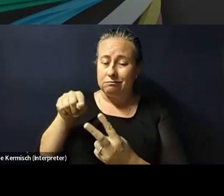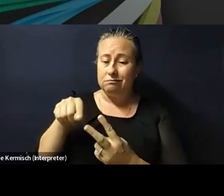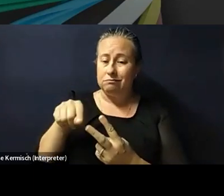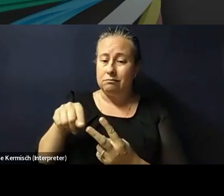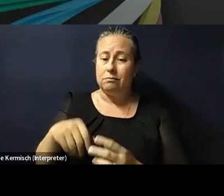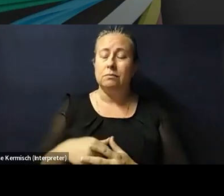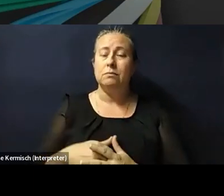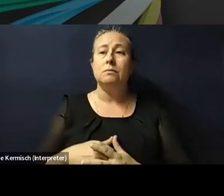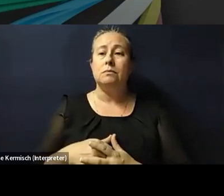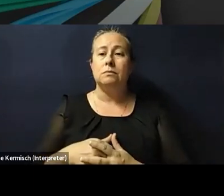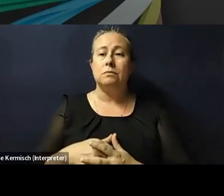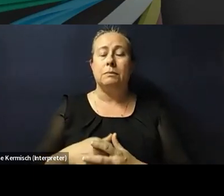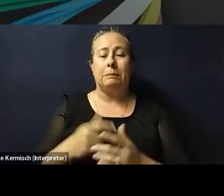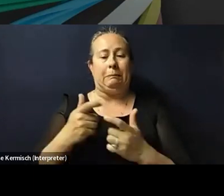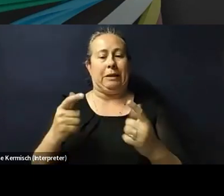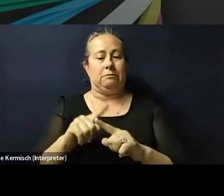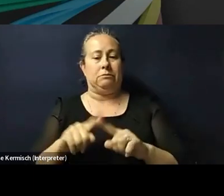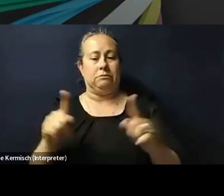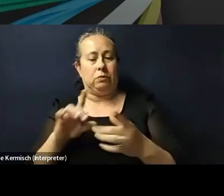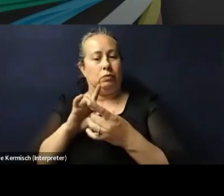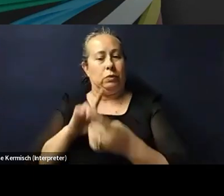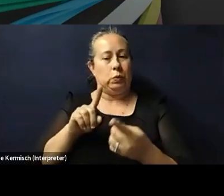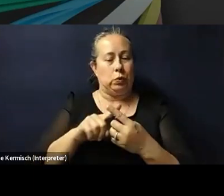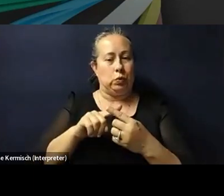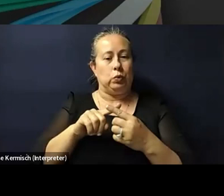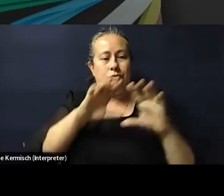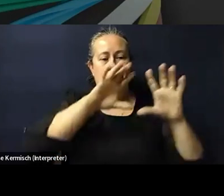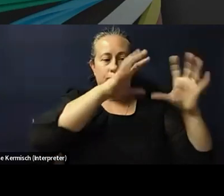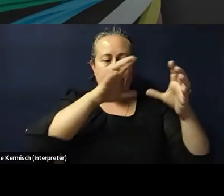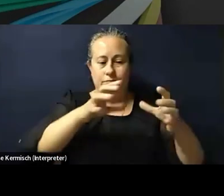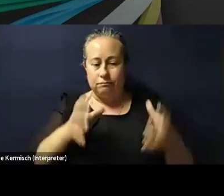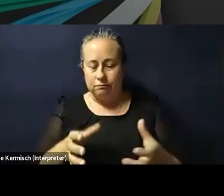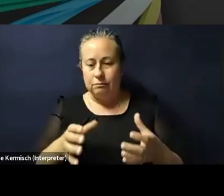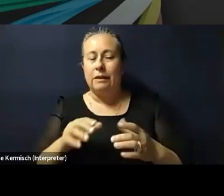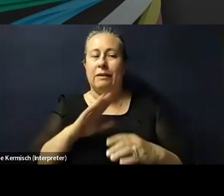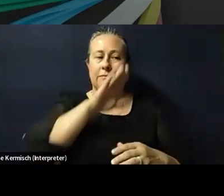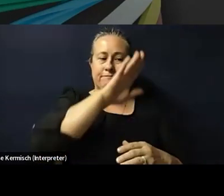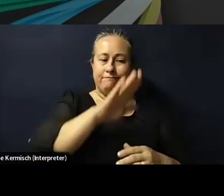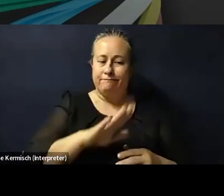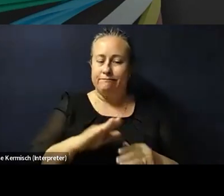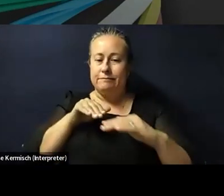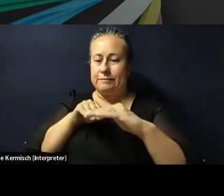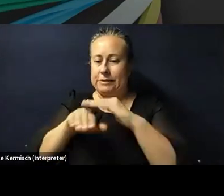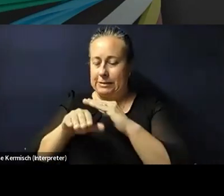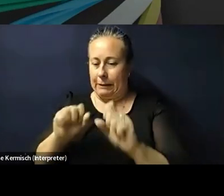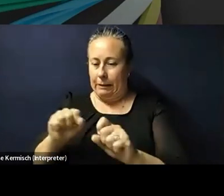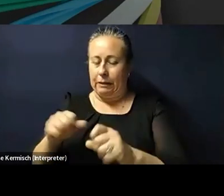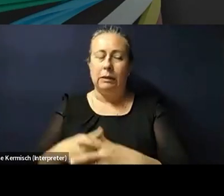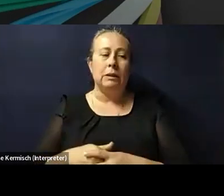There are huge differences in terms of accessibility, in large part because